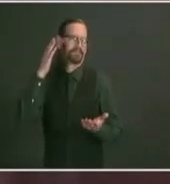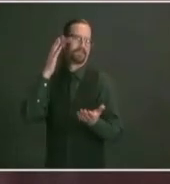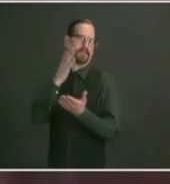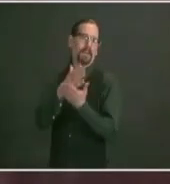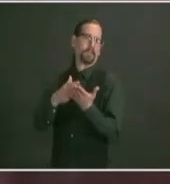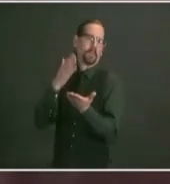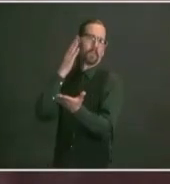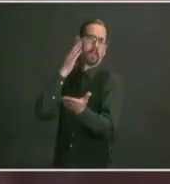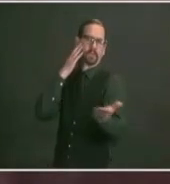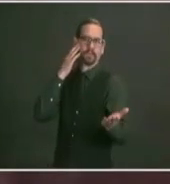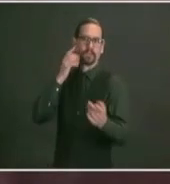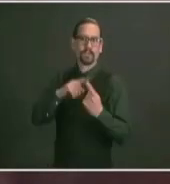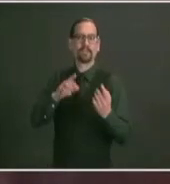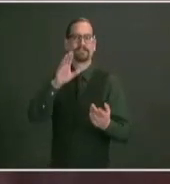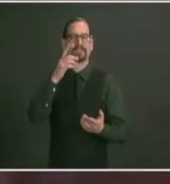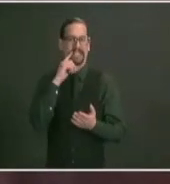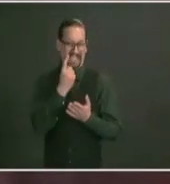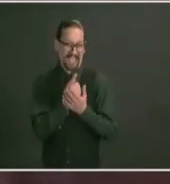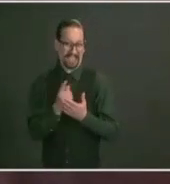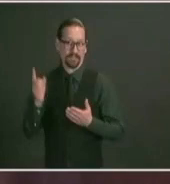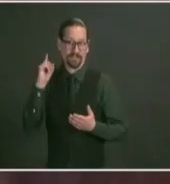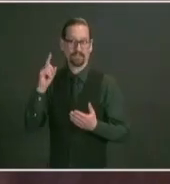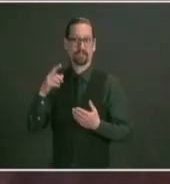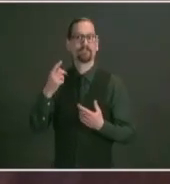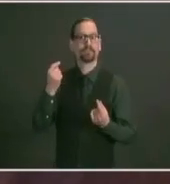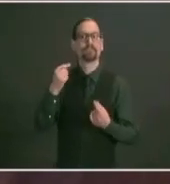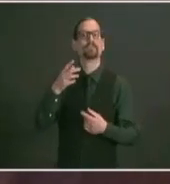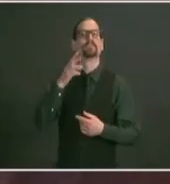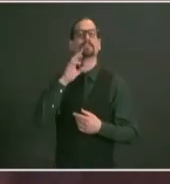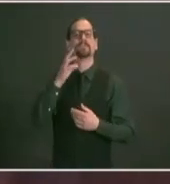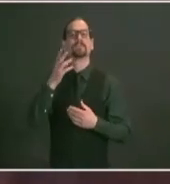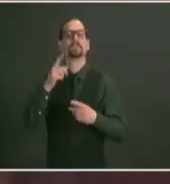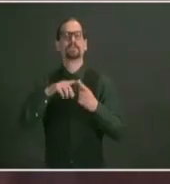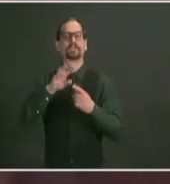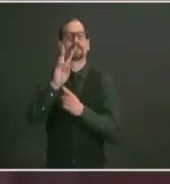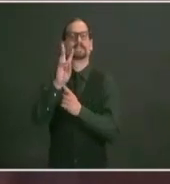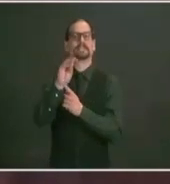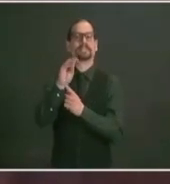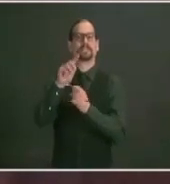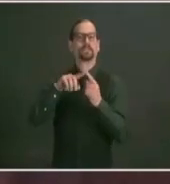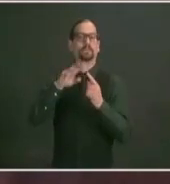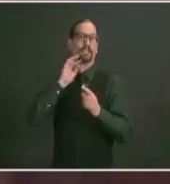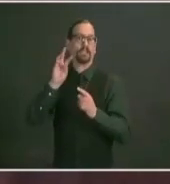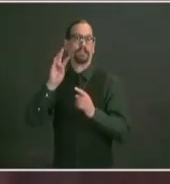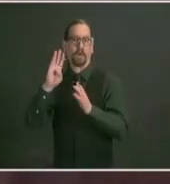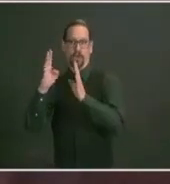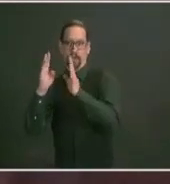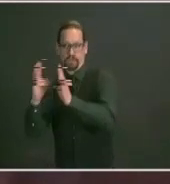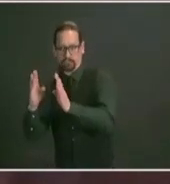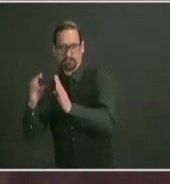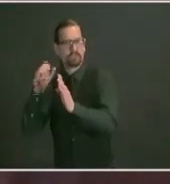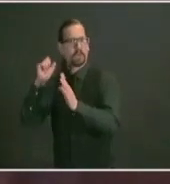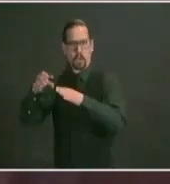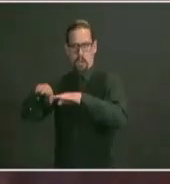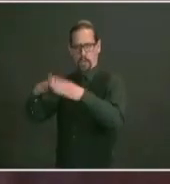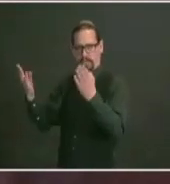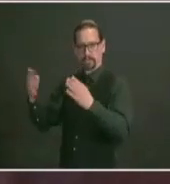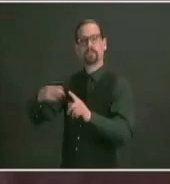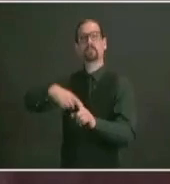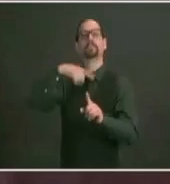last week to people 60 to 64 and people 16 and 64 with specific underlying health conditions